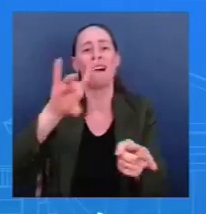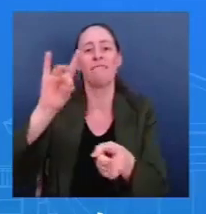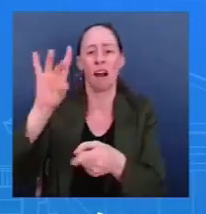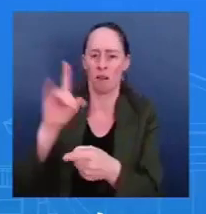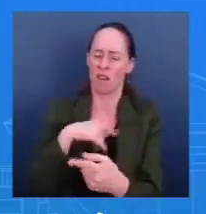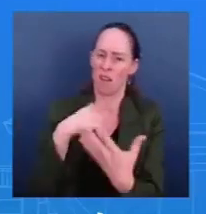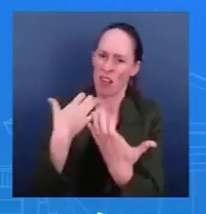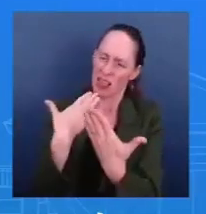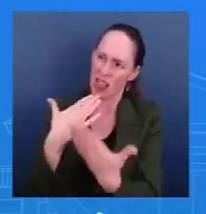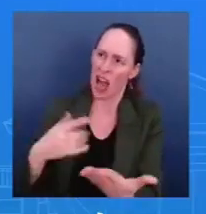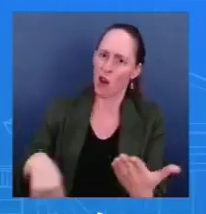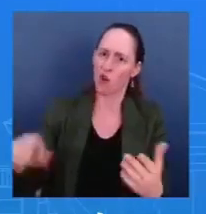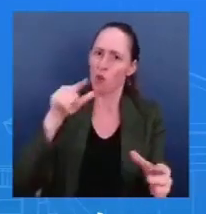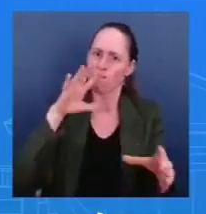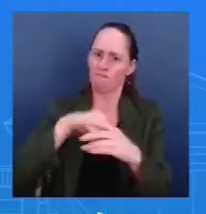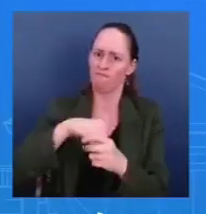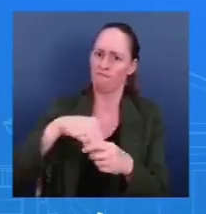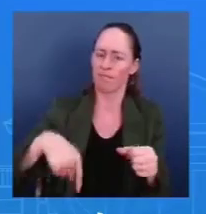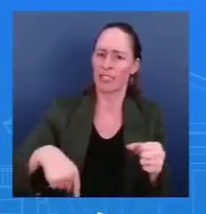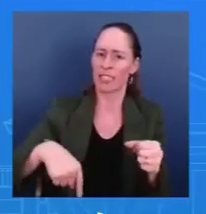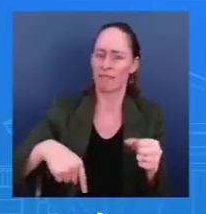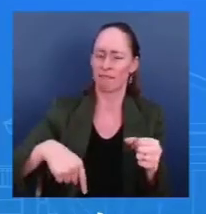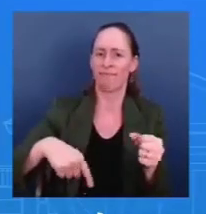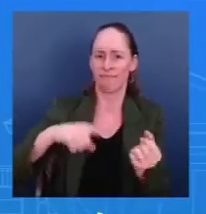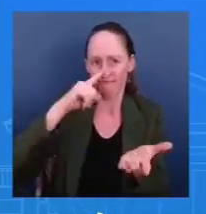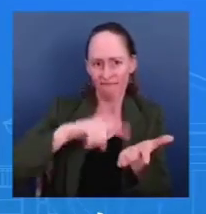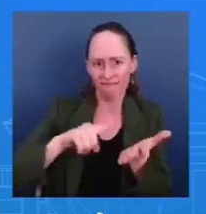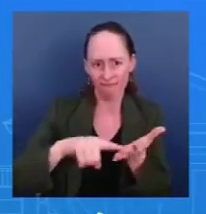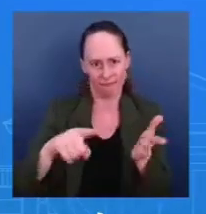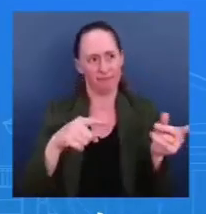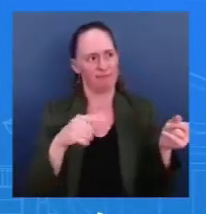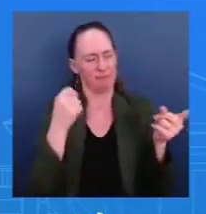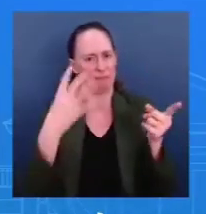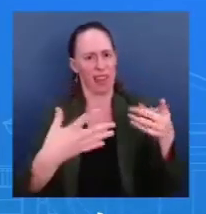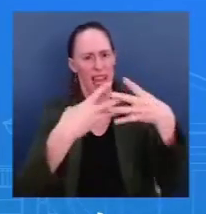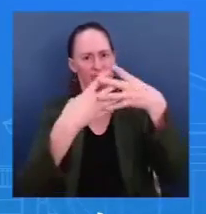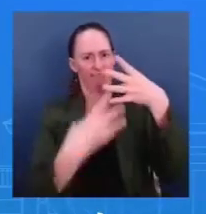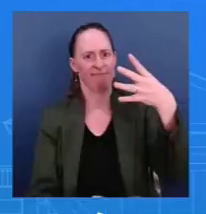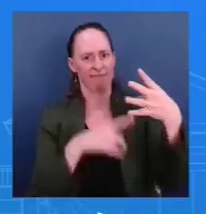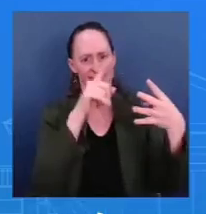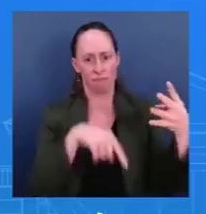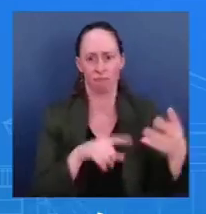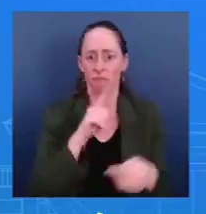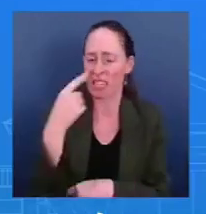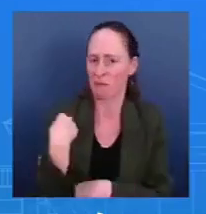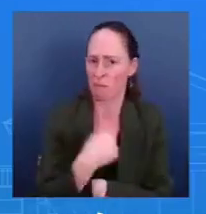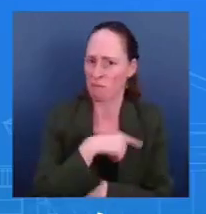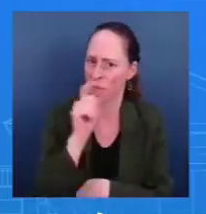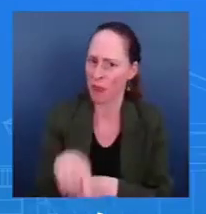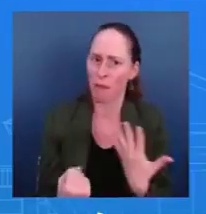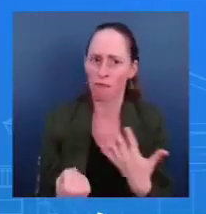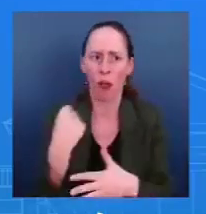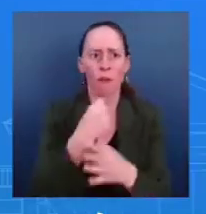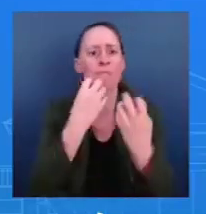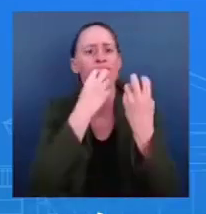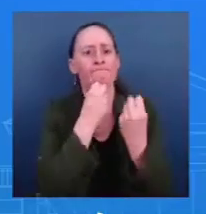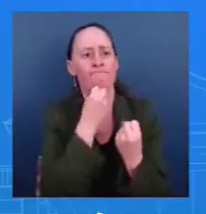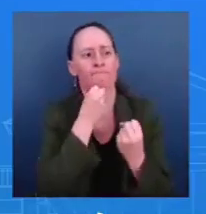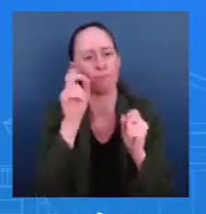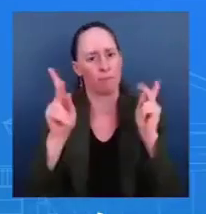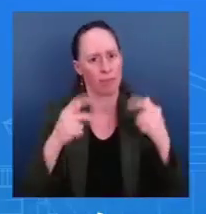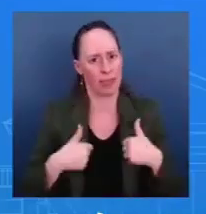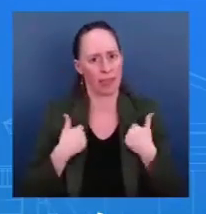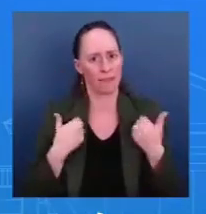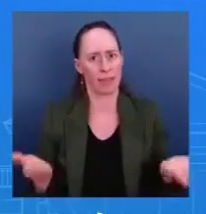American people first, right where it belongs. That brings me to my second point. The hard work now must continue. No resting, no waiting,